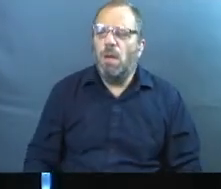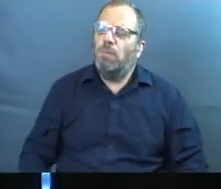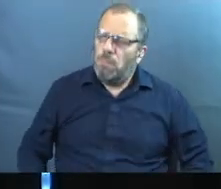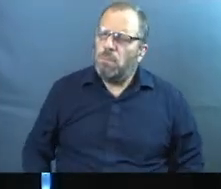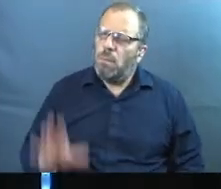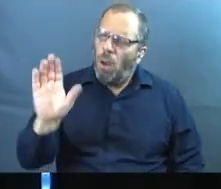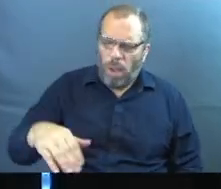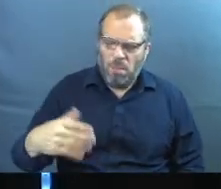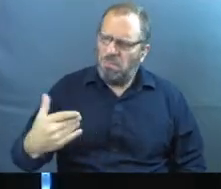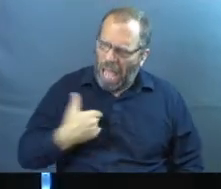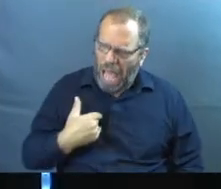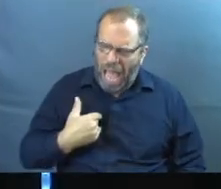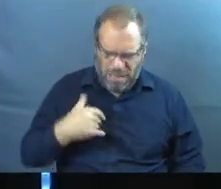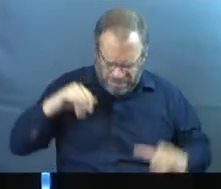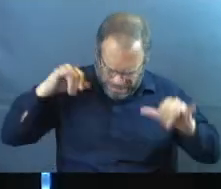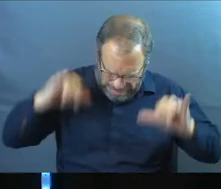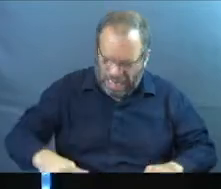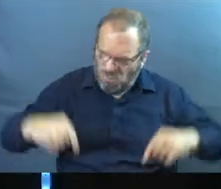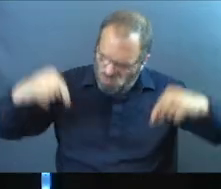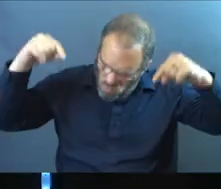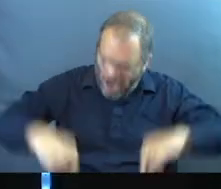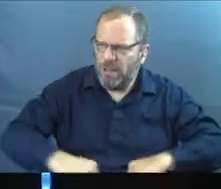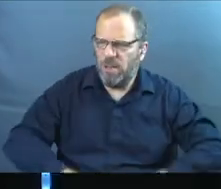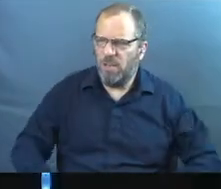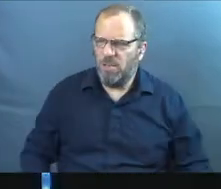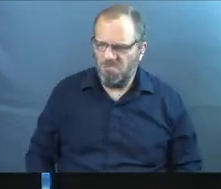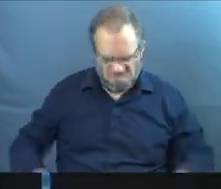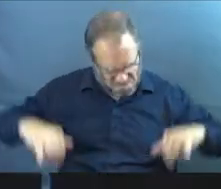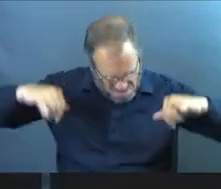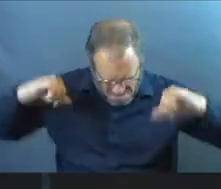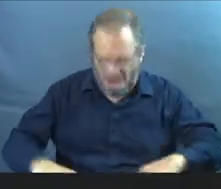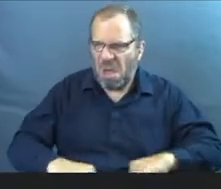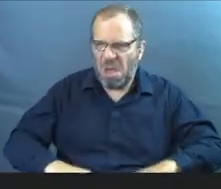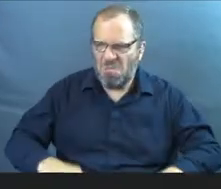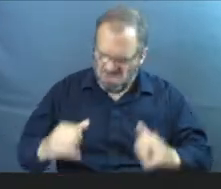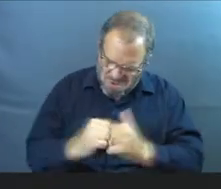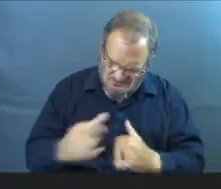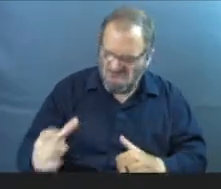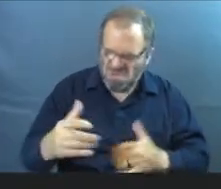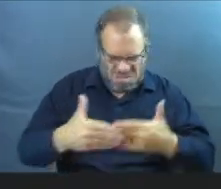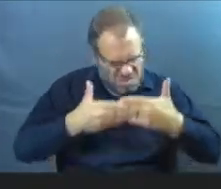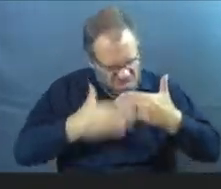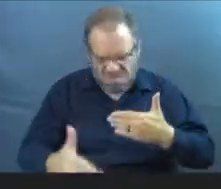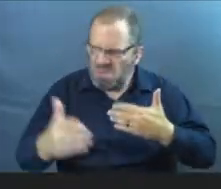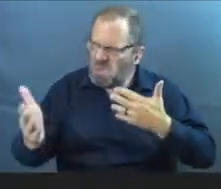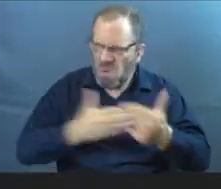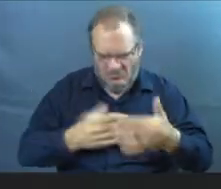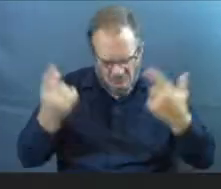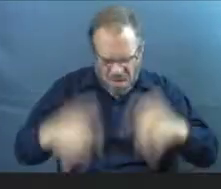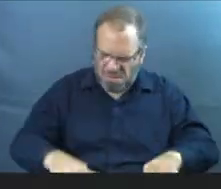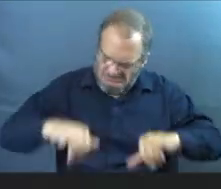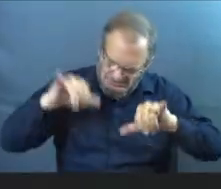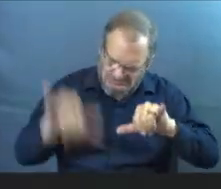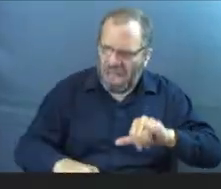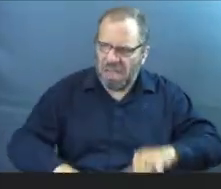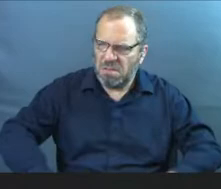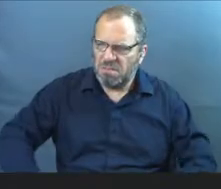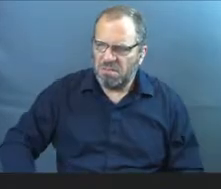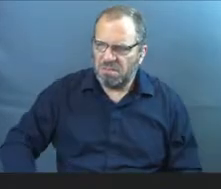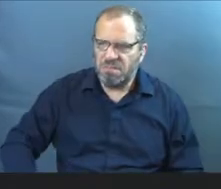I'm going nowhere. I'm right here with you every step of the way.